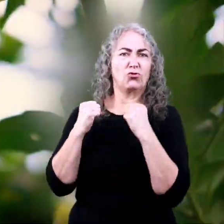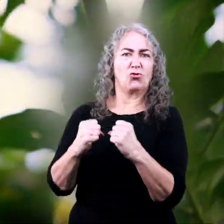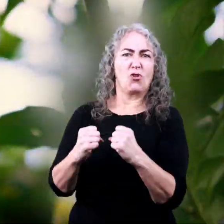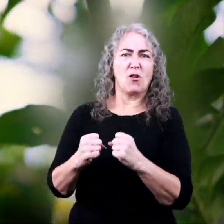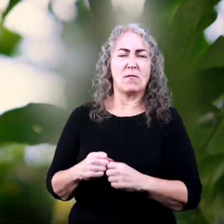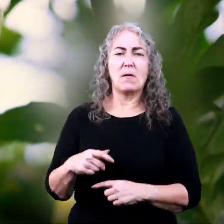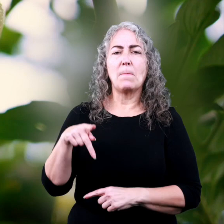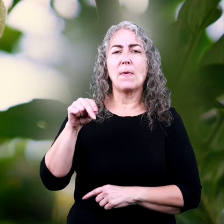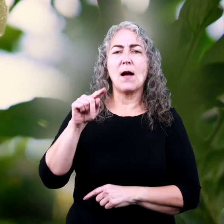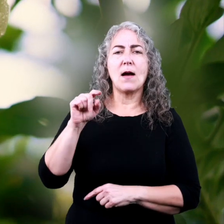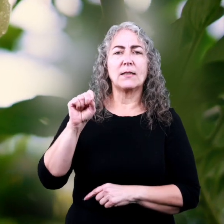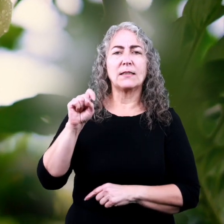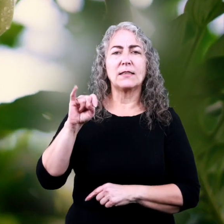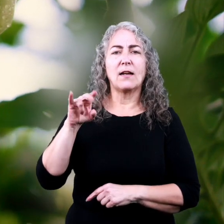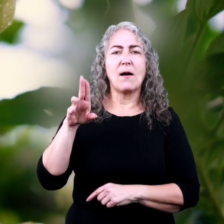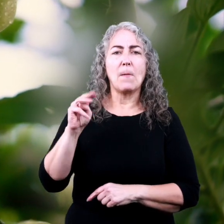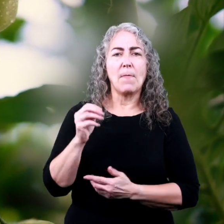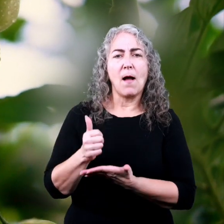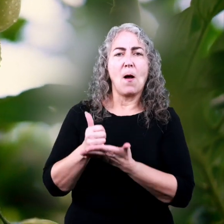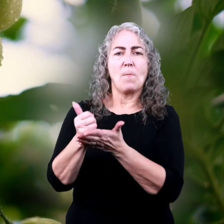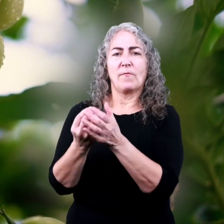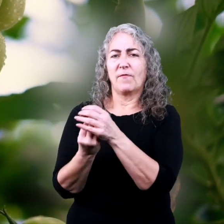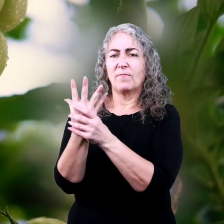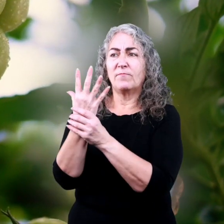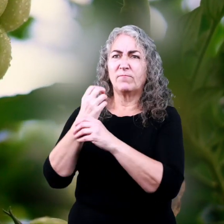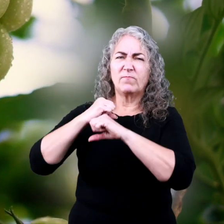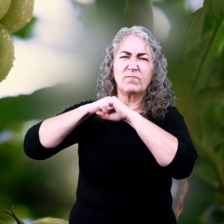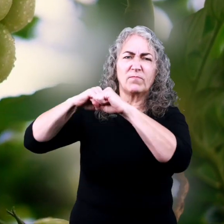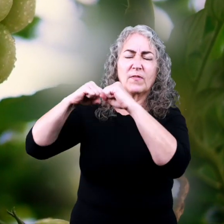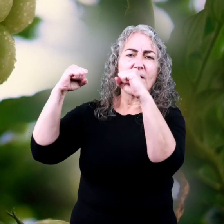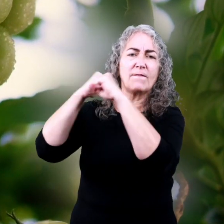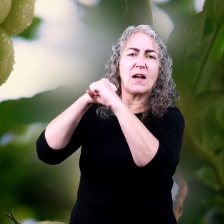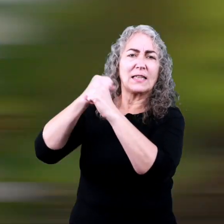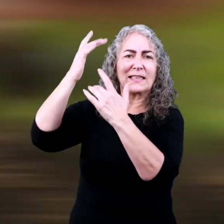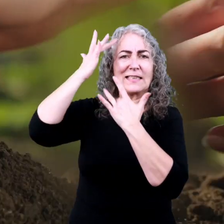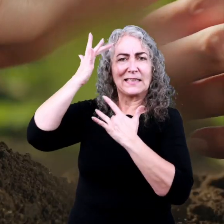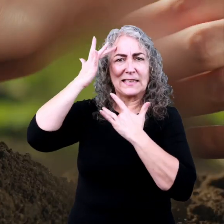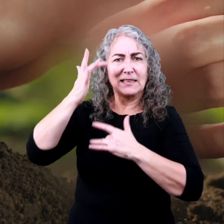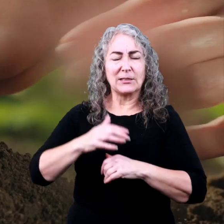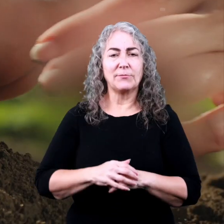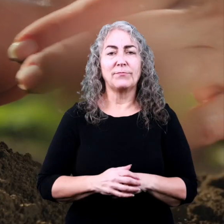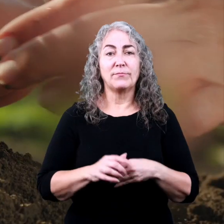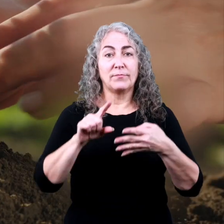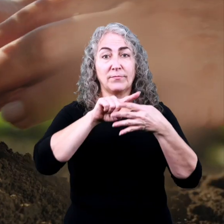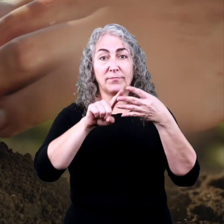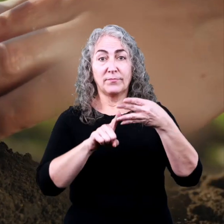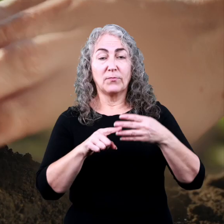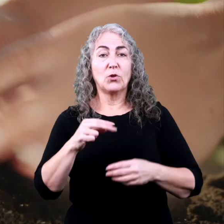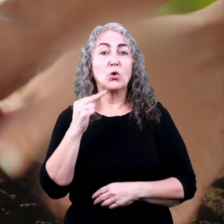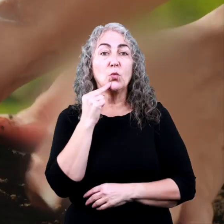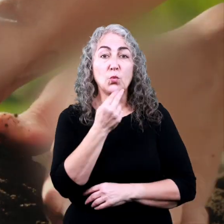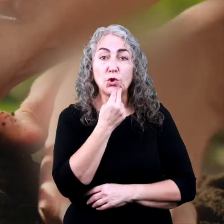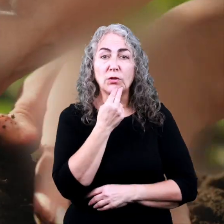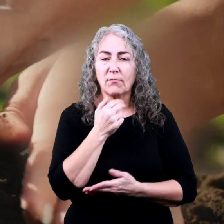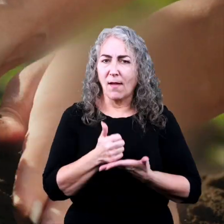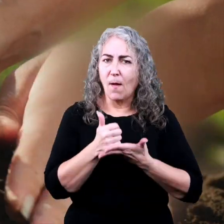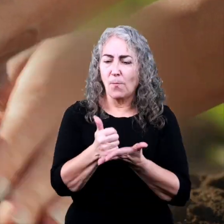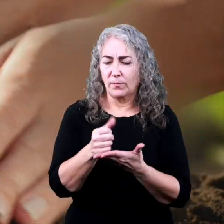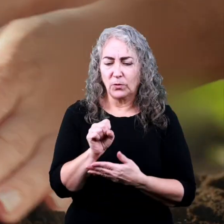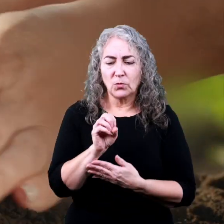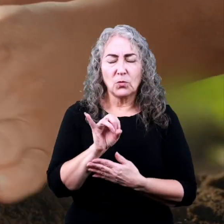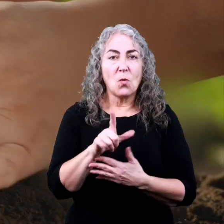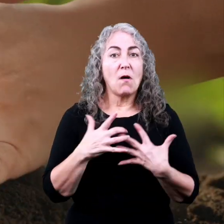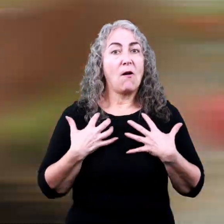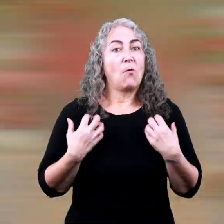And potassium helps a plant fight off diseases. All of these nutrients help keep the soil